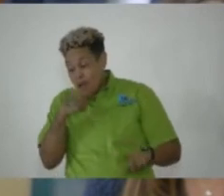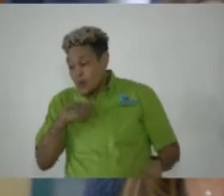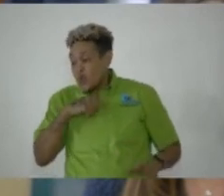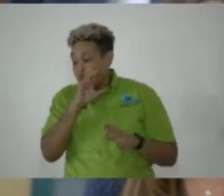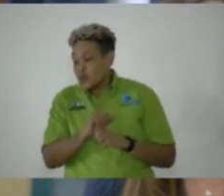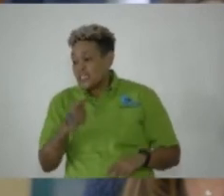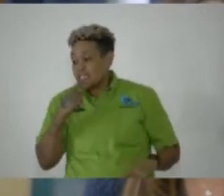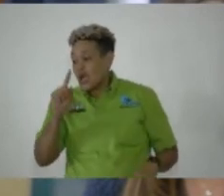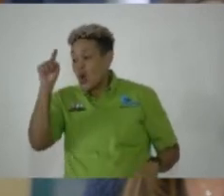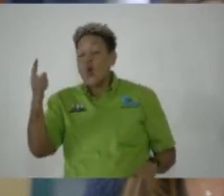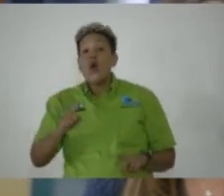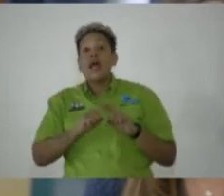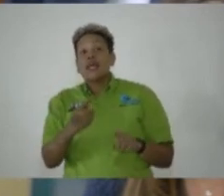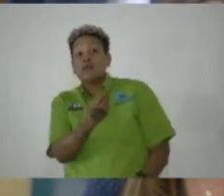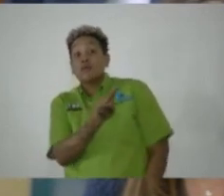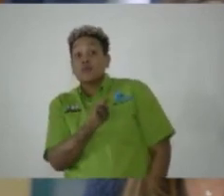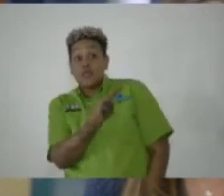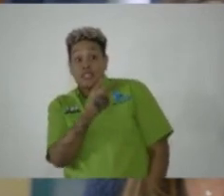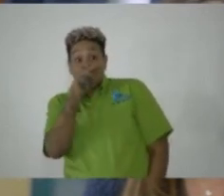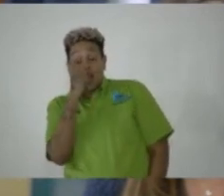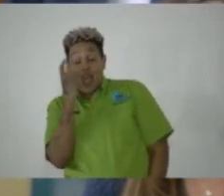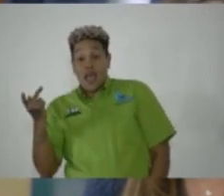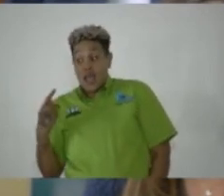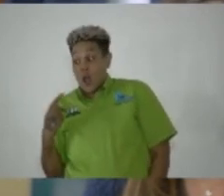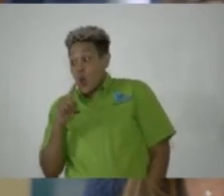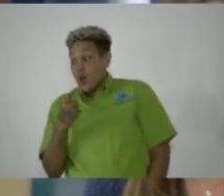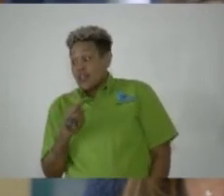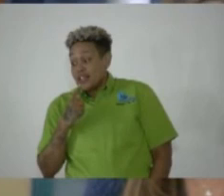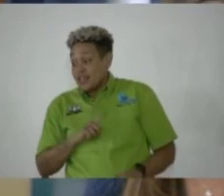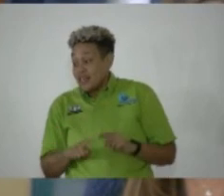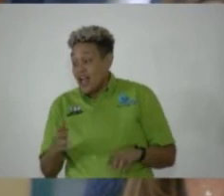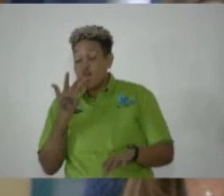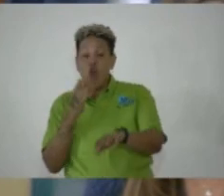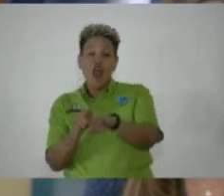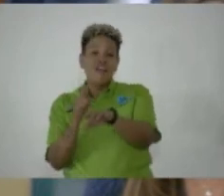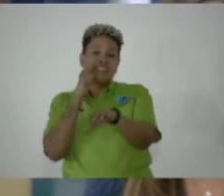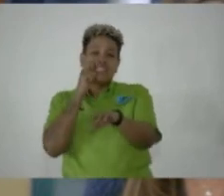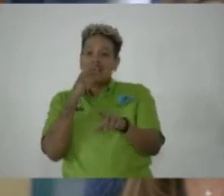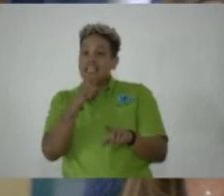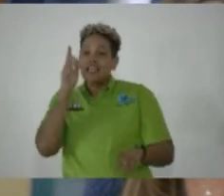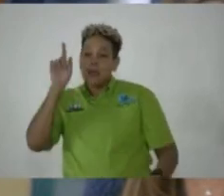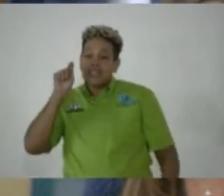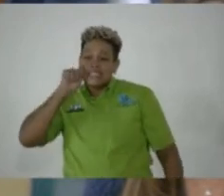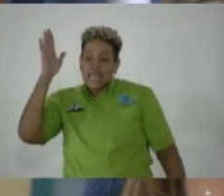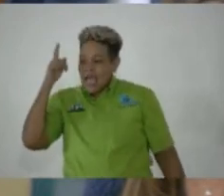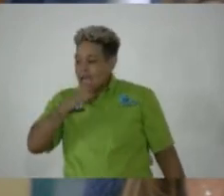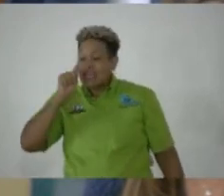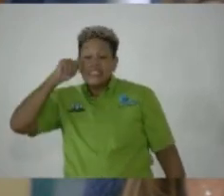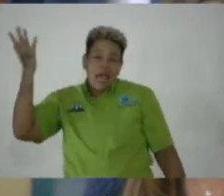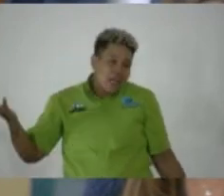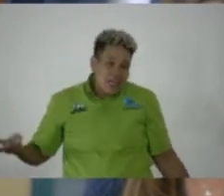the only difference between Edward Seaga and us was the color of his skin. He was browning. He was a browning.